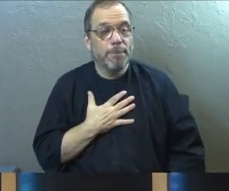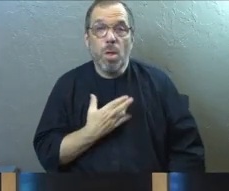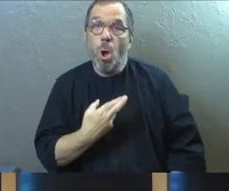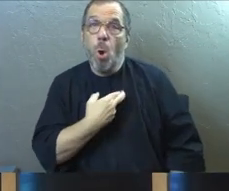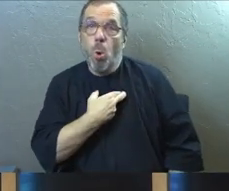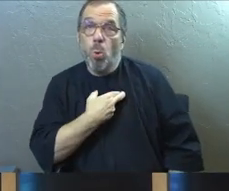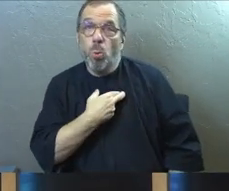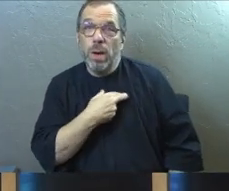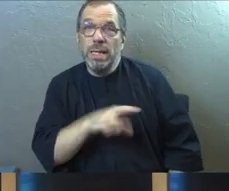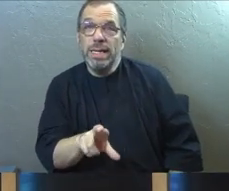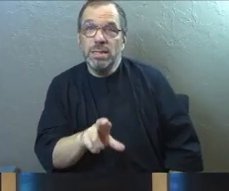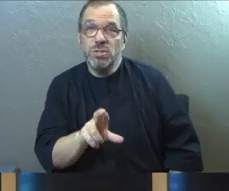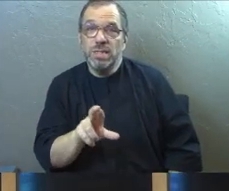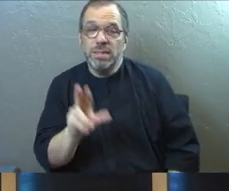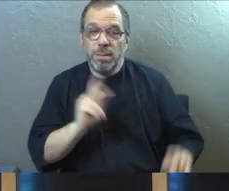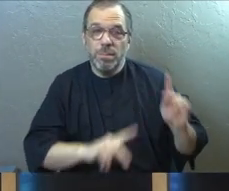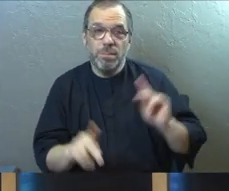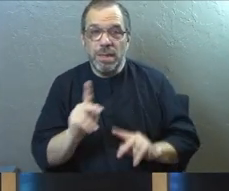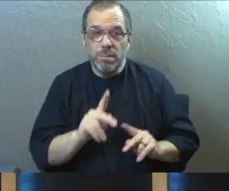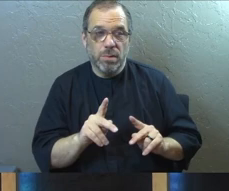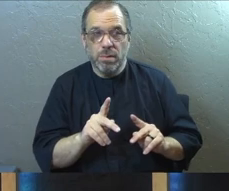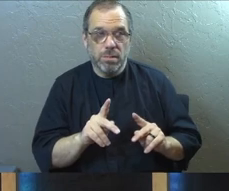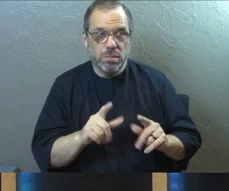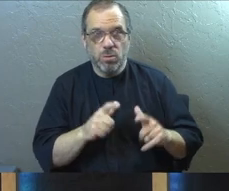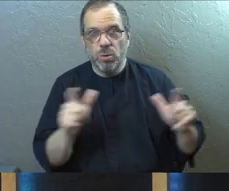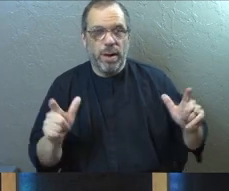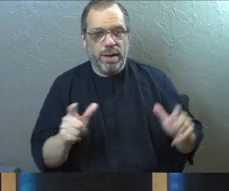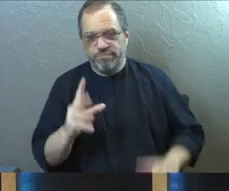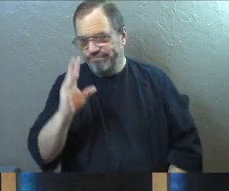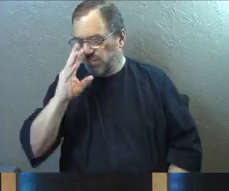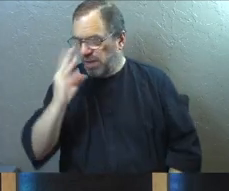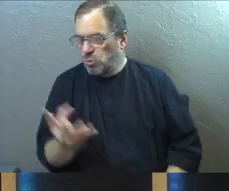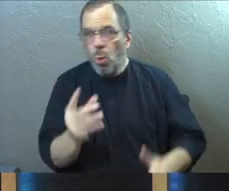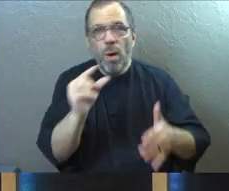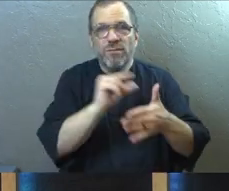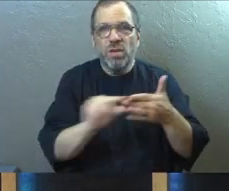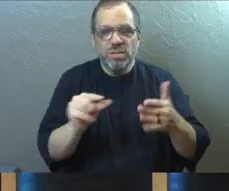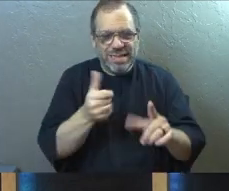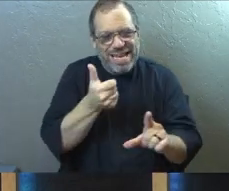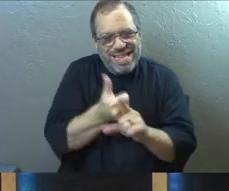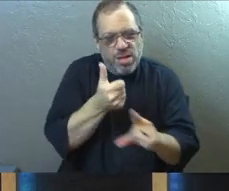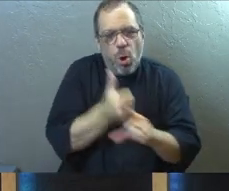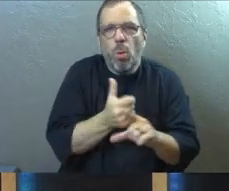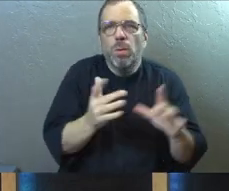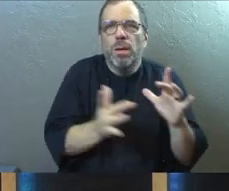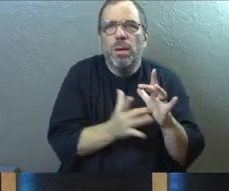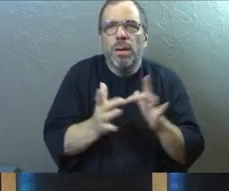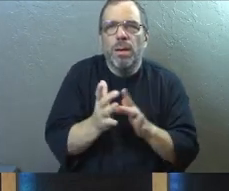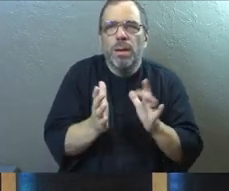religious people have a great capacity and potential to ignore verses in their own Bibles.